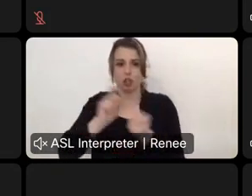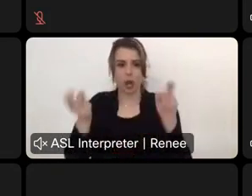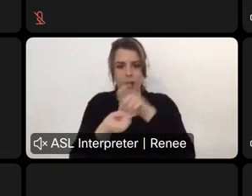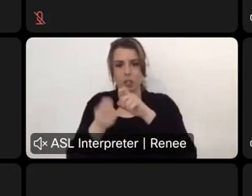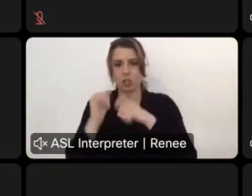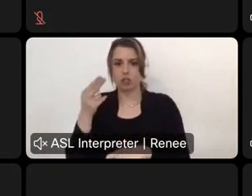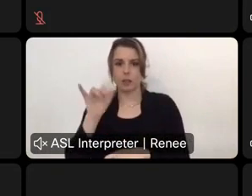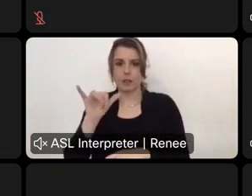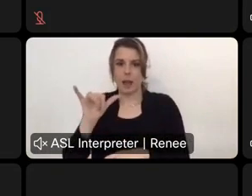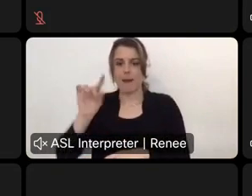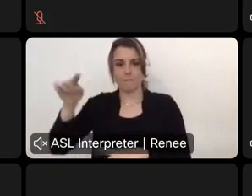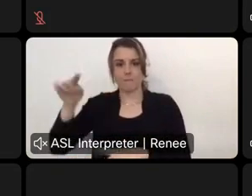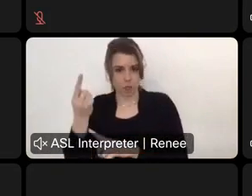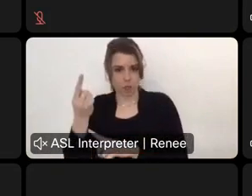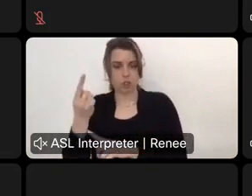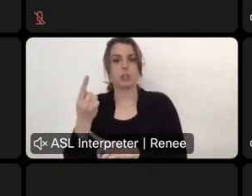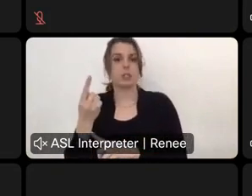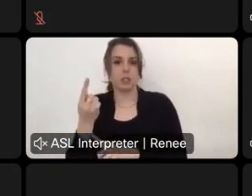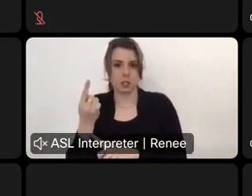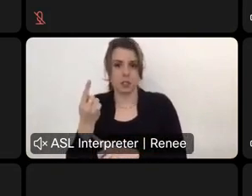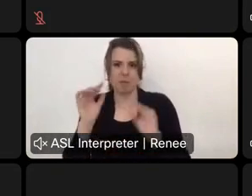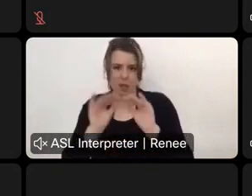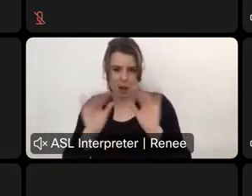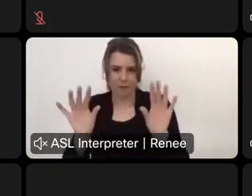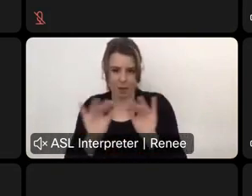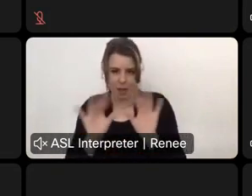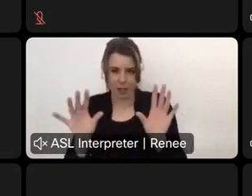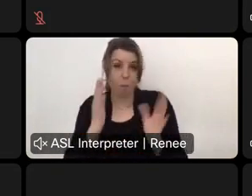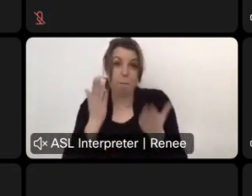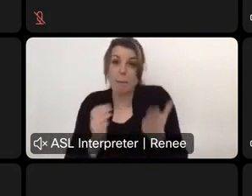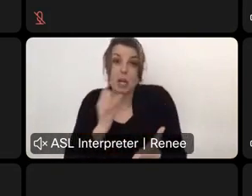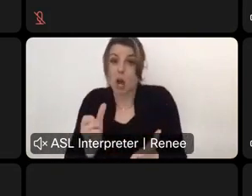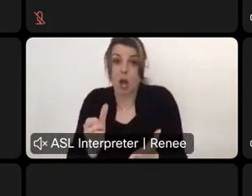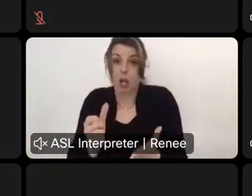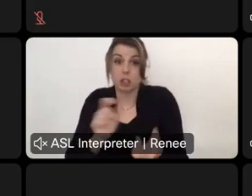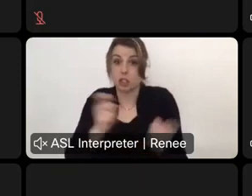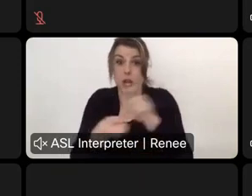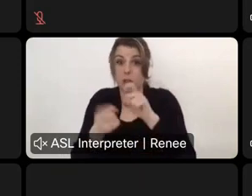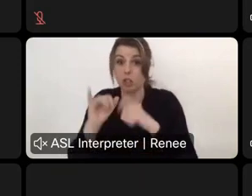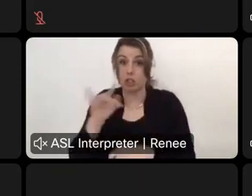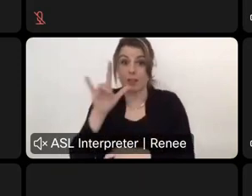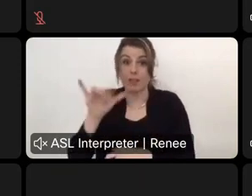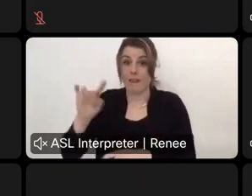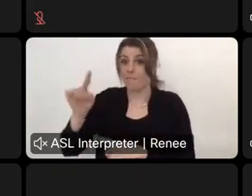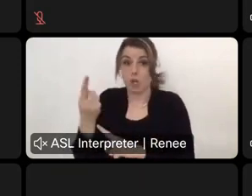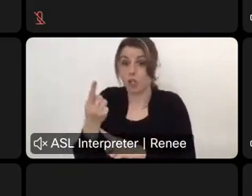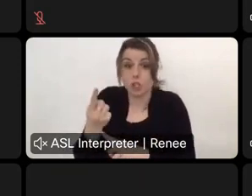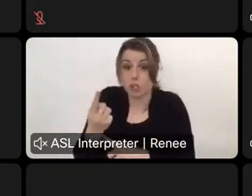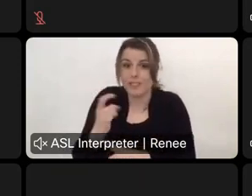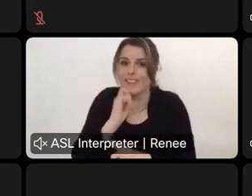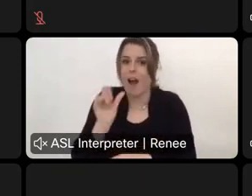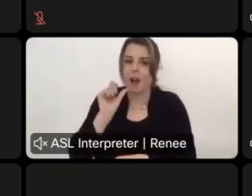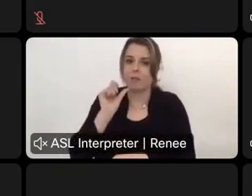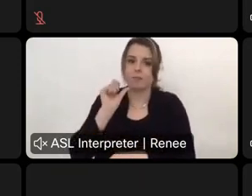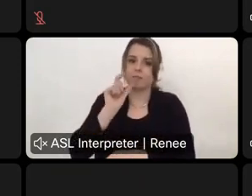Uh, just a clarification there. Um, they may not even change July 1st if we don't, uh. Make